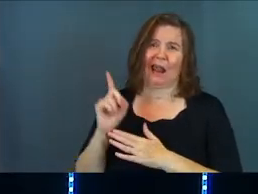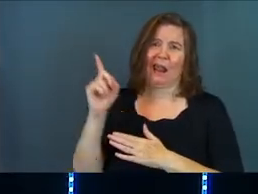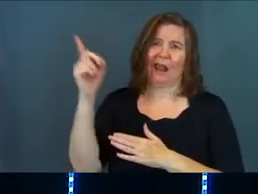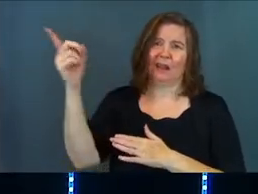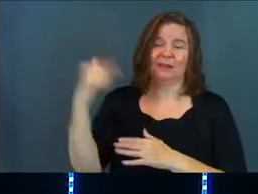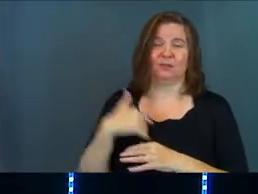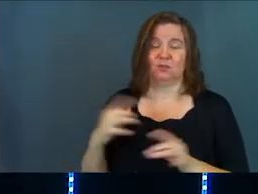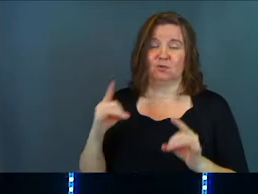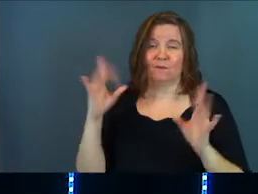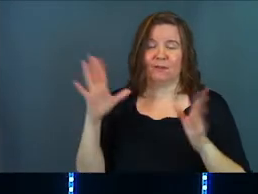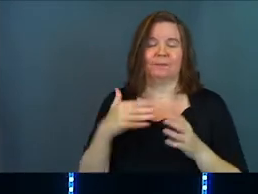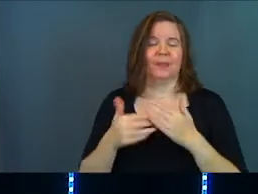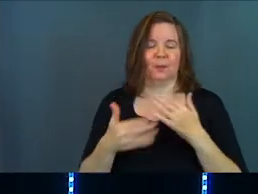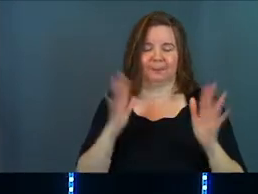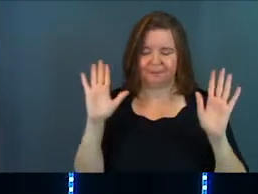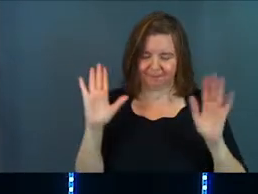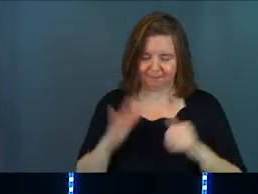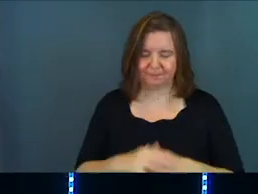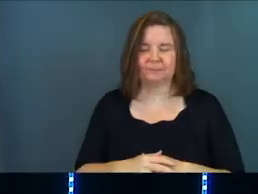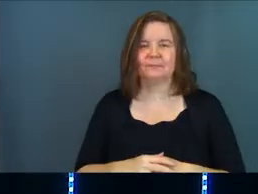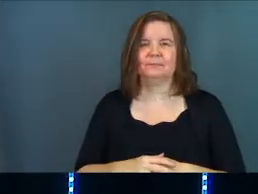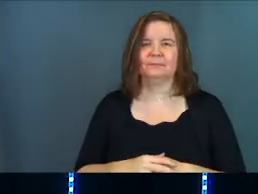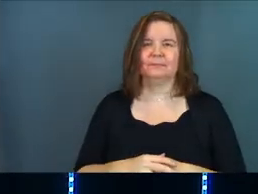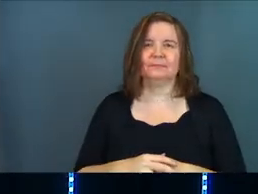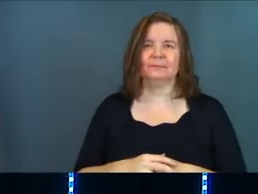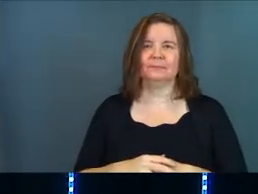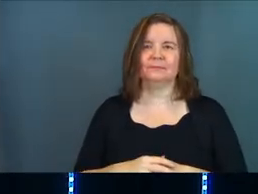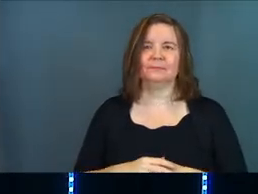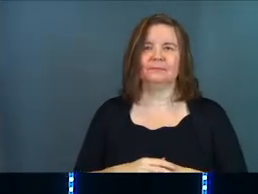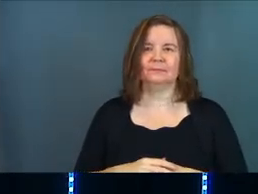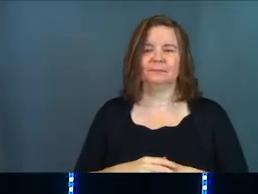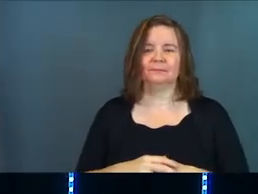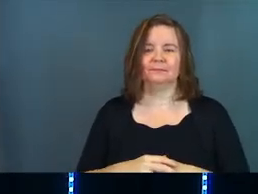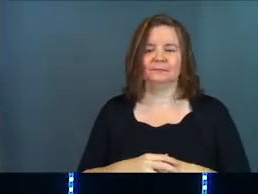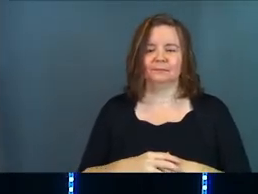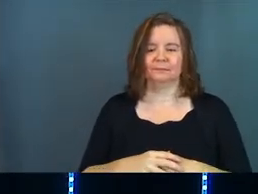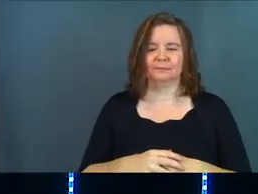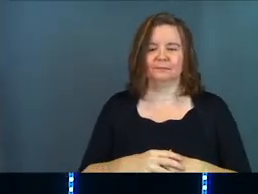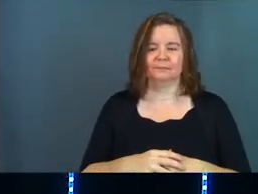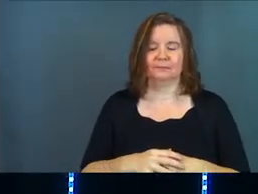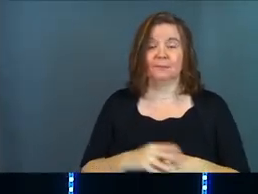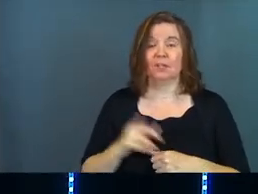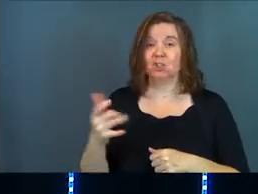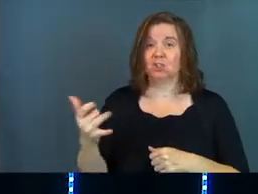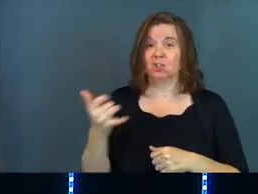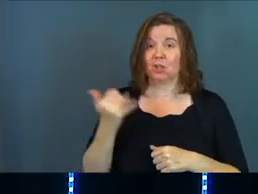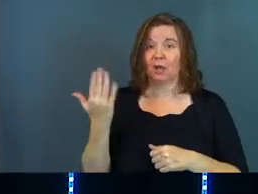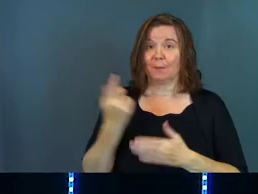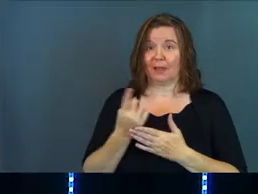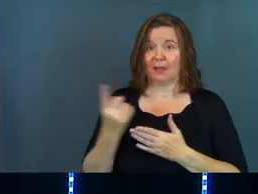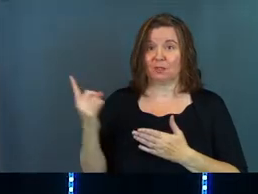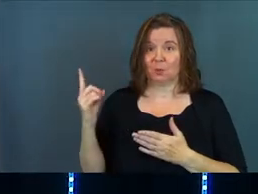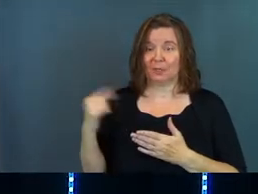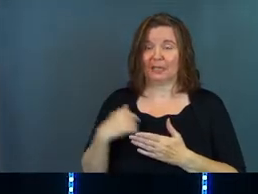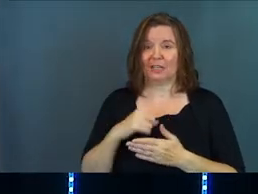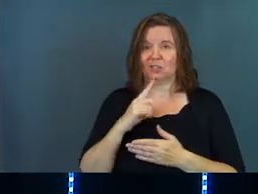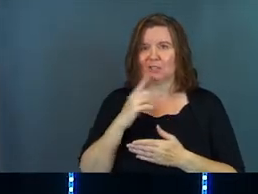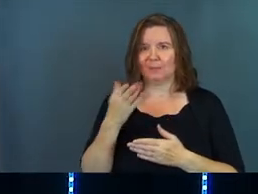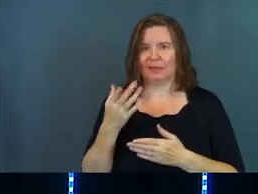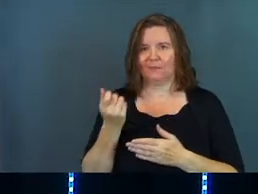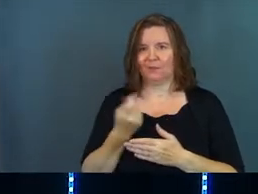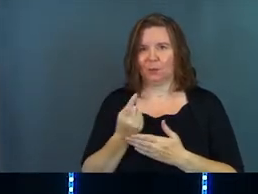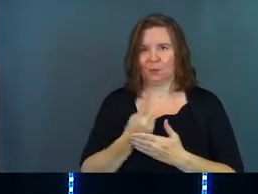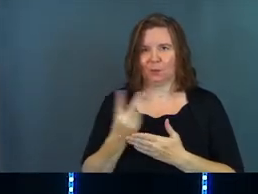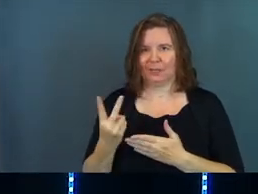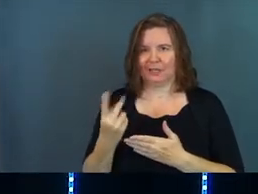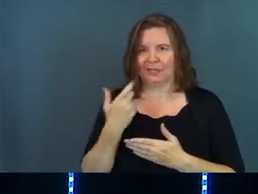it's awful. Anyway, she called me last week and she's just been there for